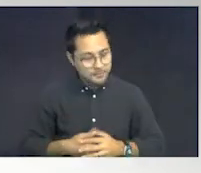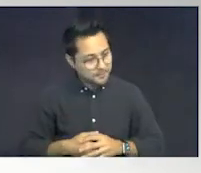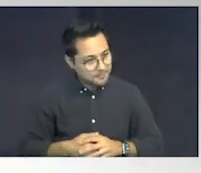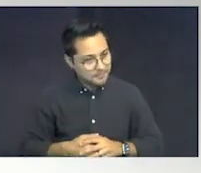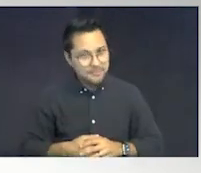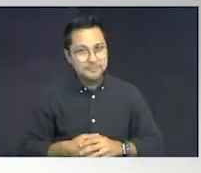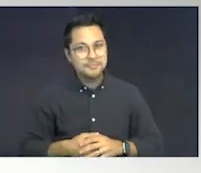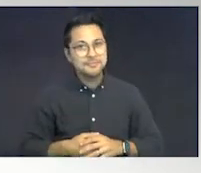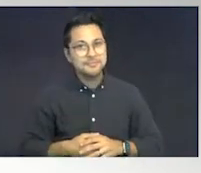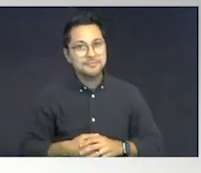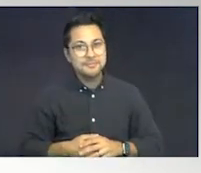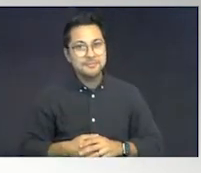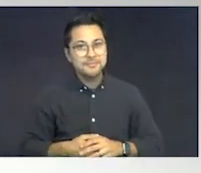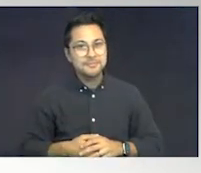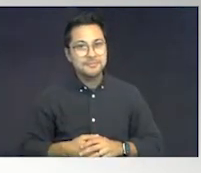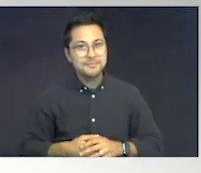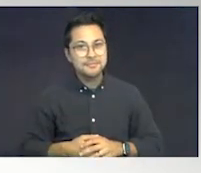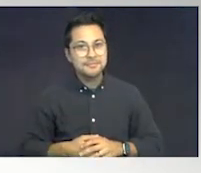Eight.